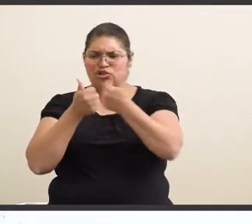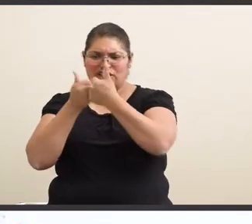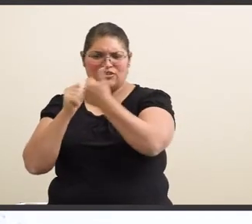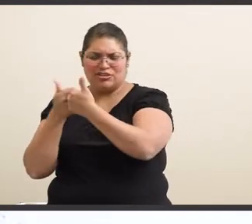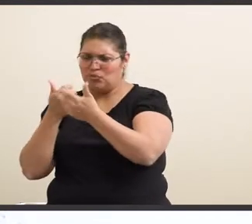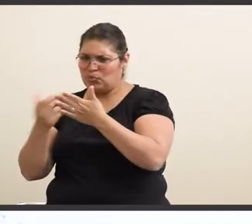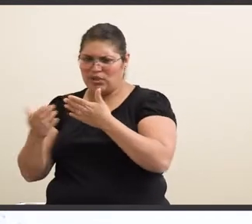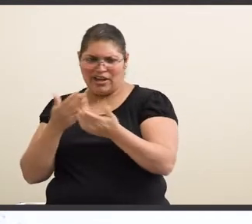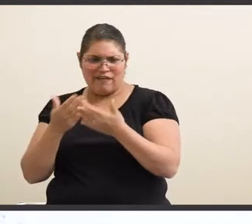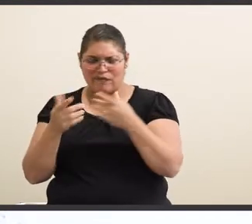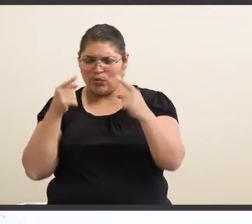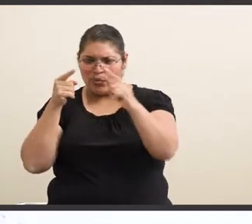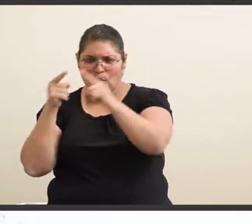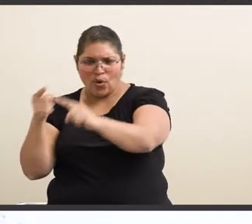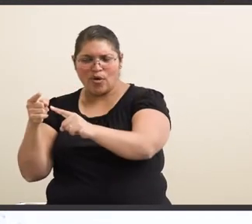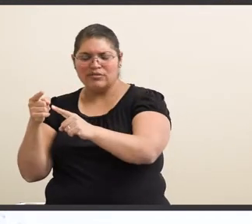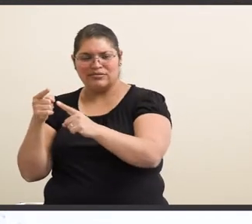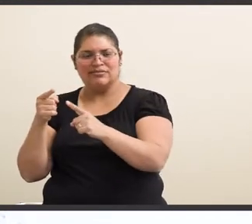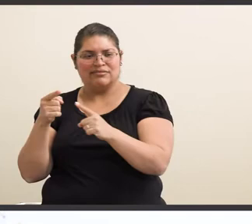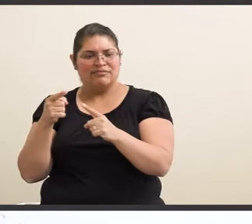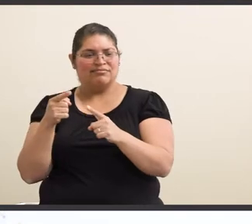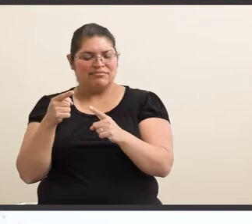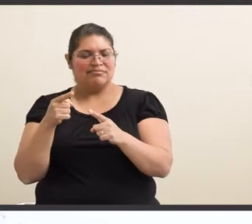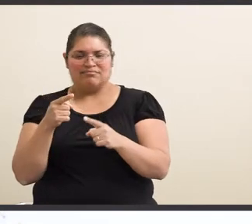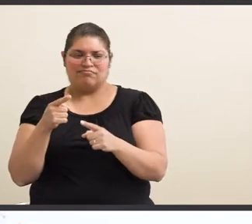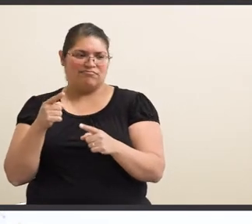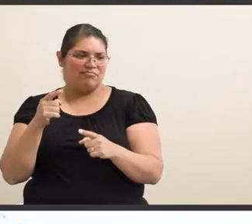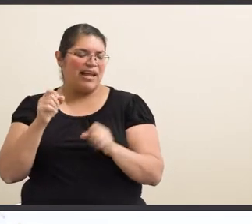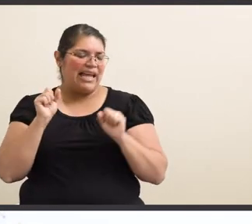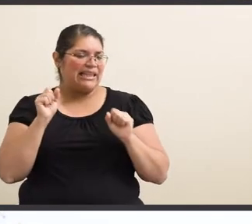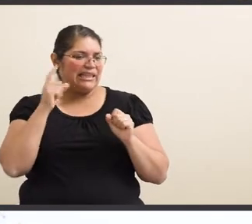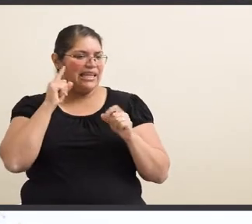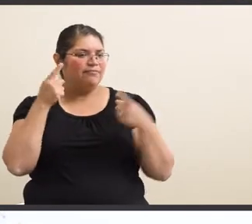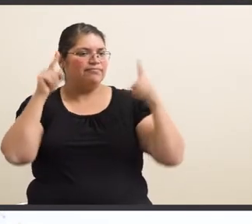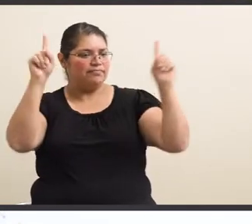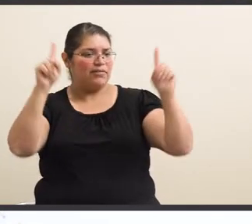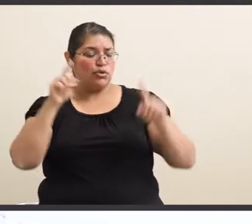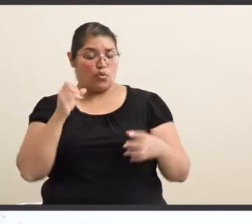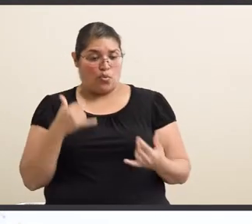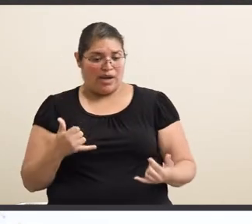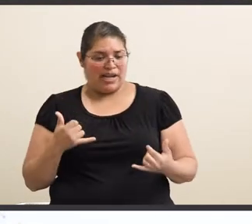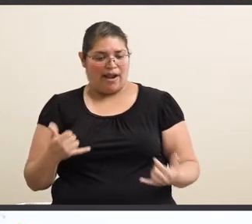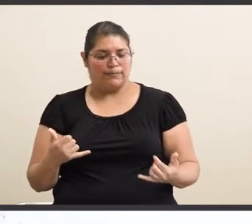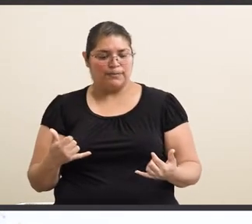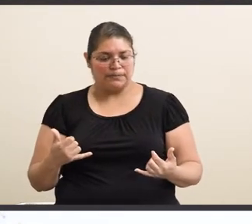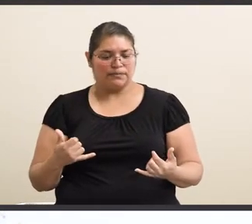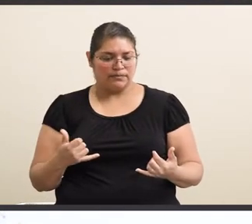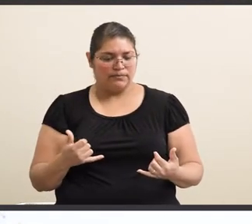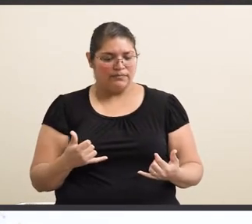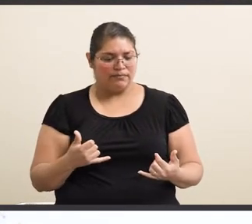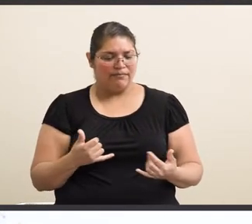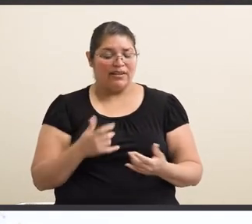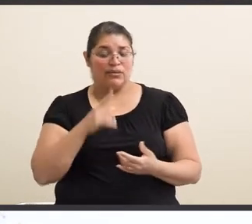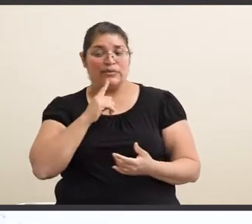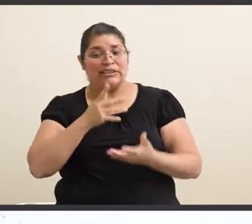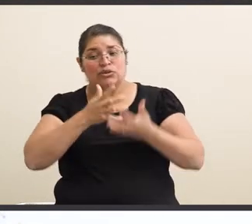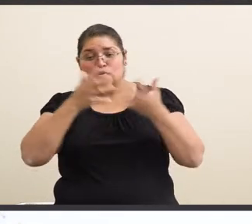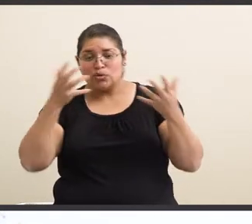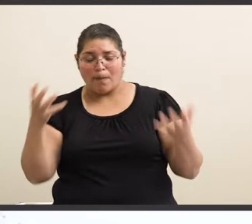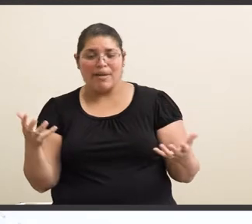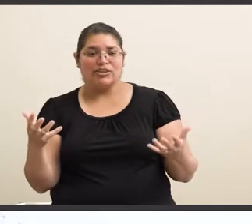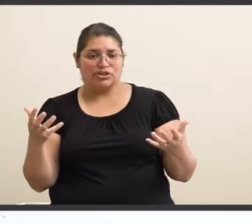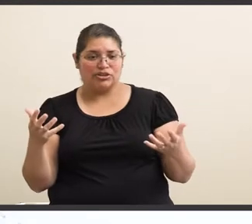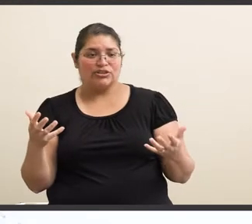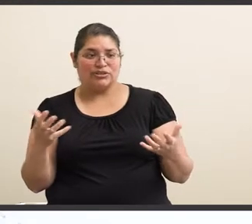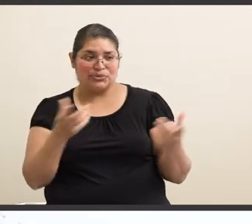whatever, goals, established goals that I think I have. So, right now, I'm, like, uh, there's so much, there's